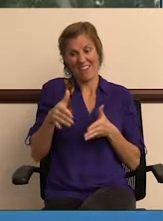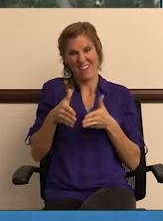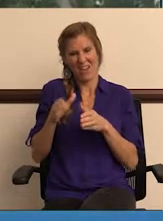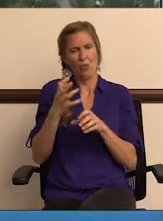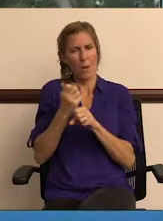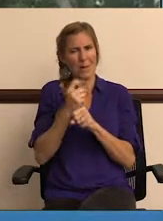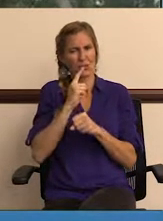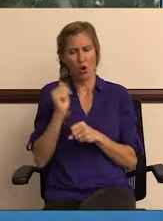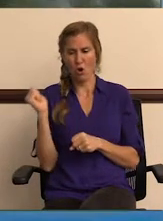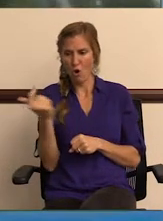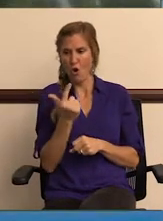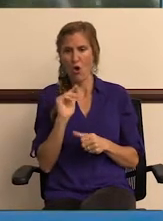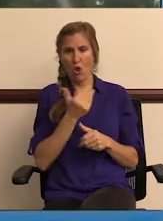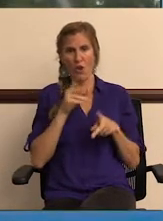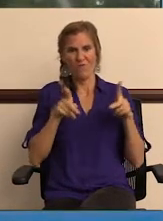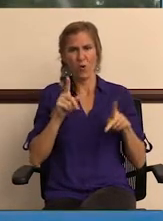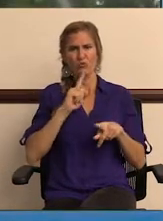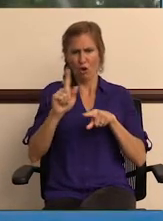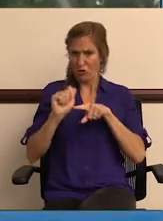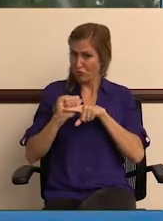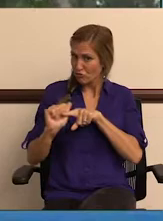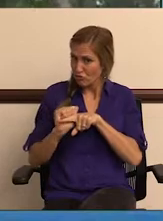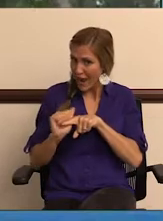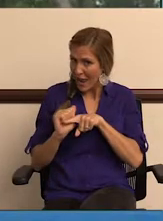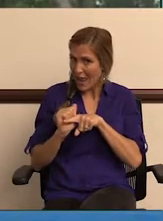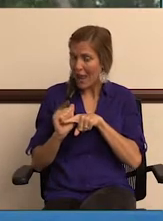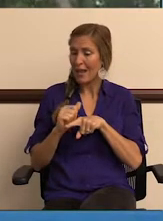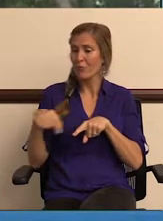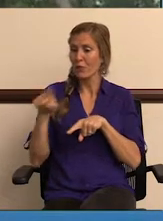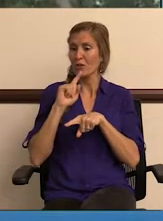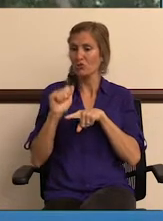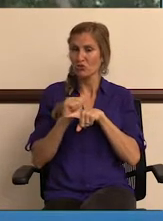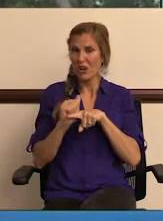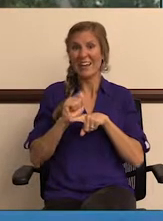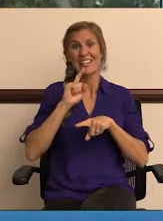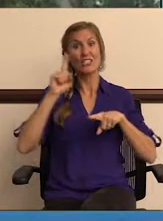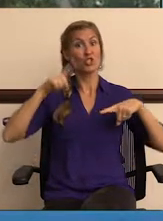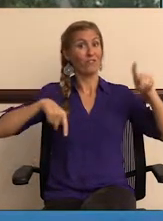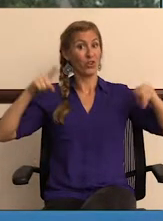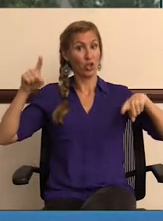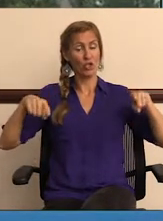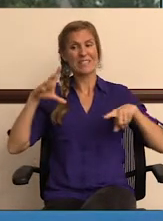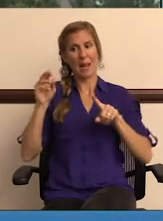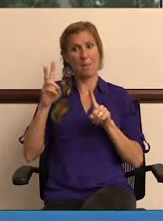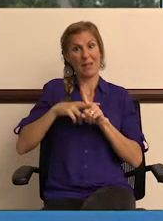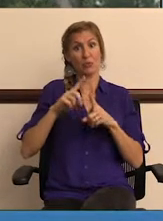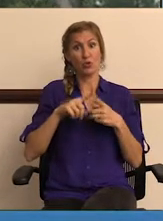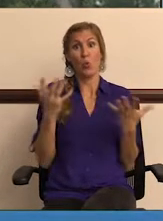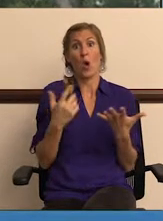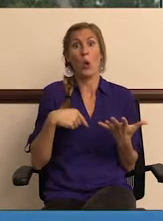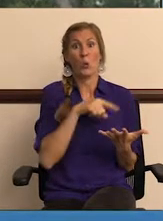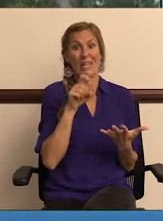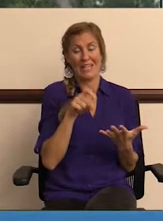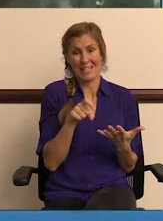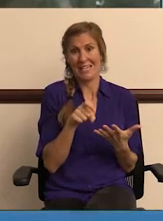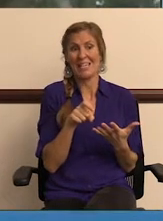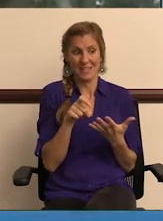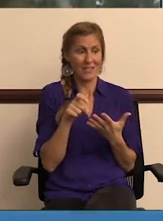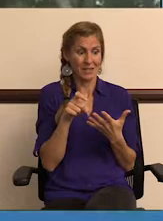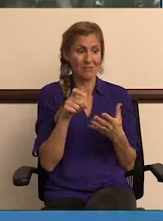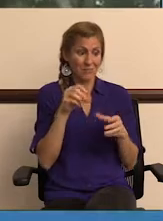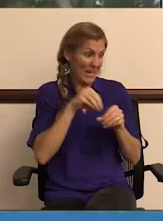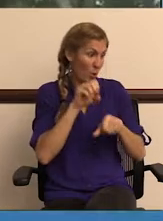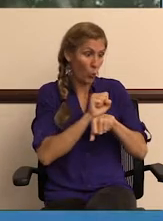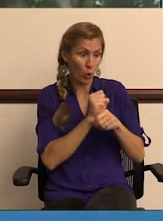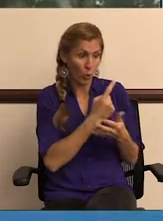again, in that vein of making sure that all of our folks are trained, their training is diverse, their training is applicable to what we need, especially